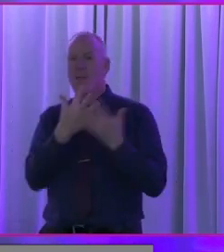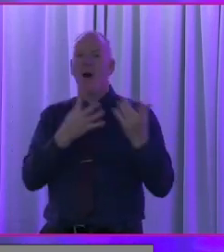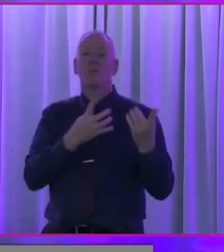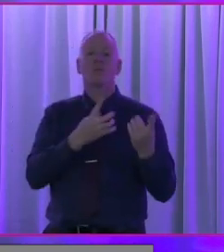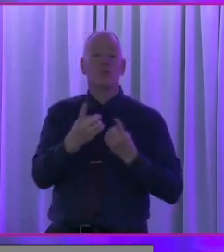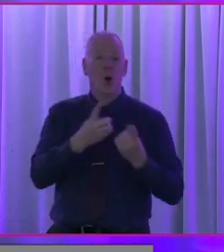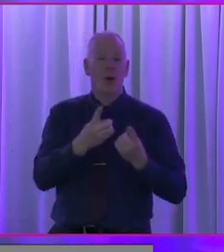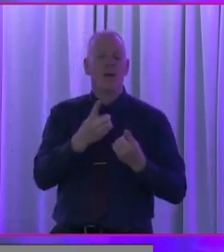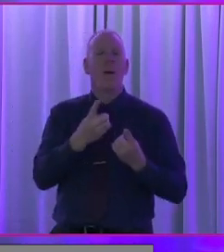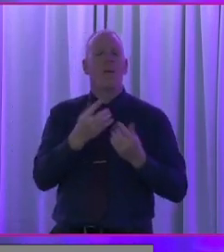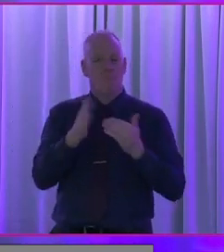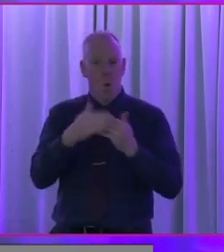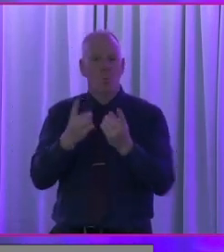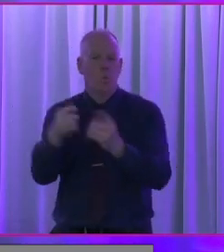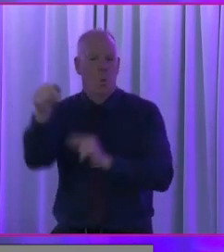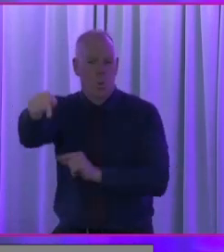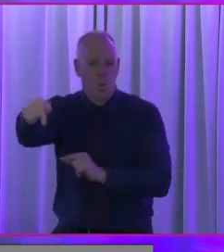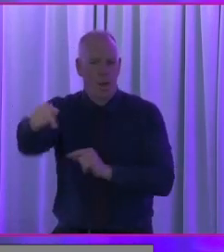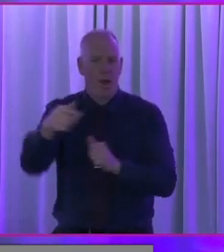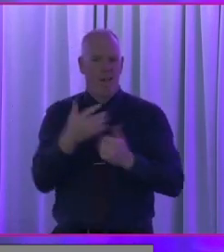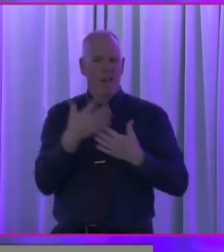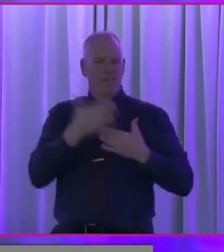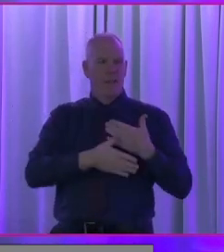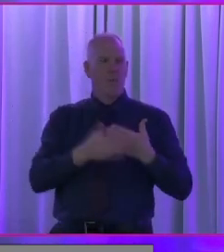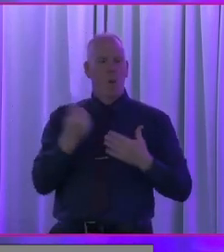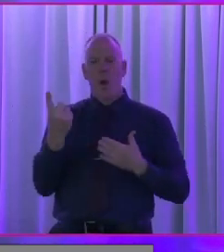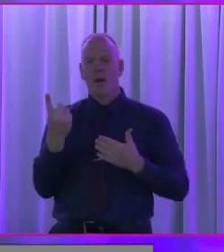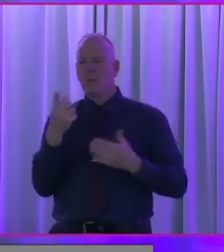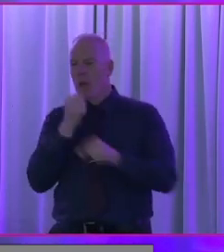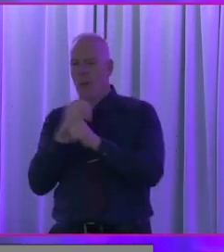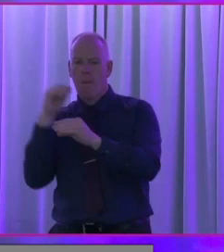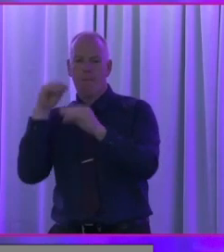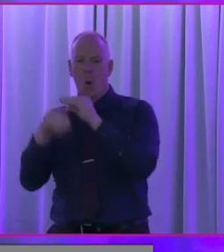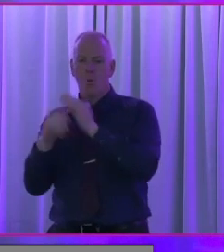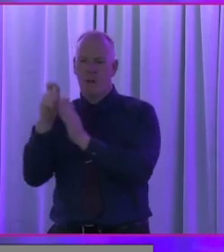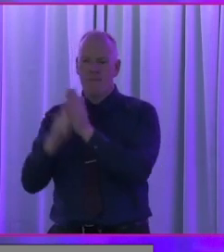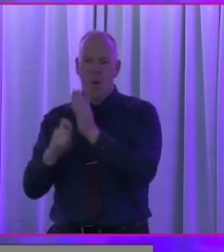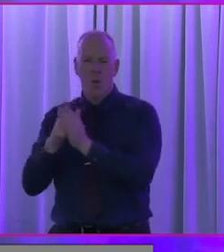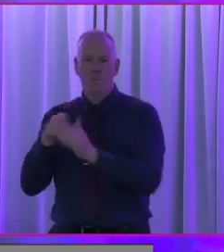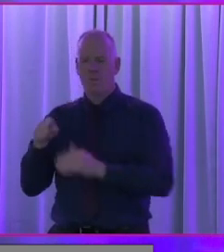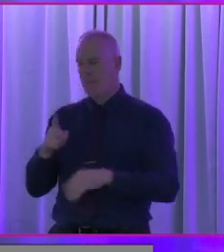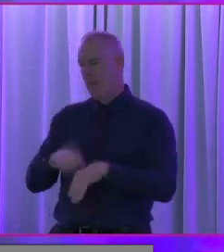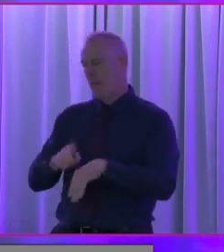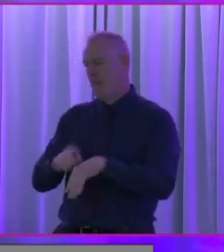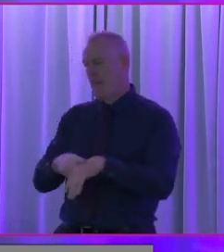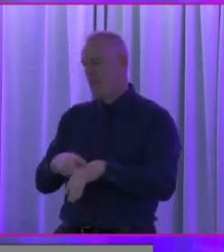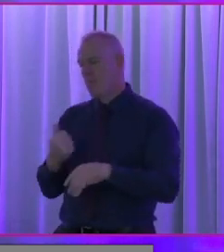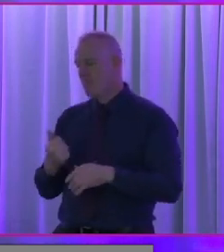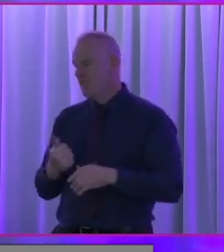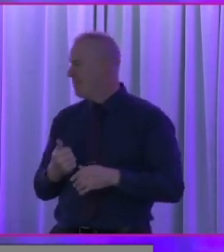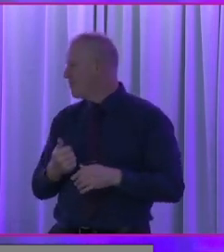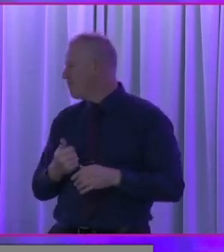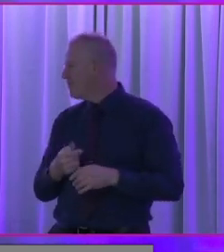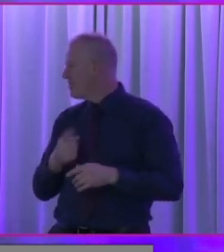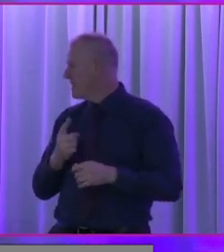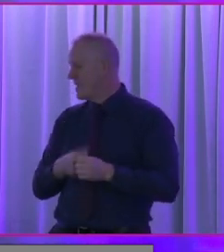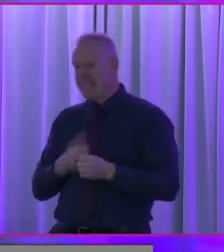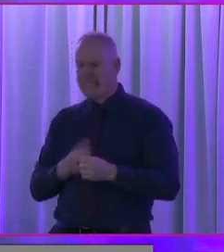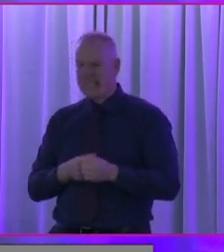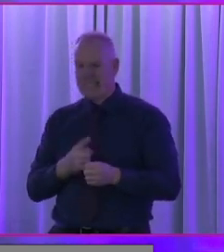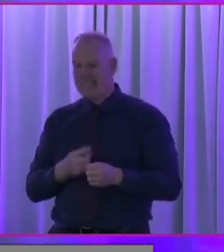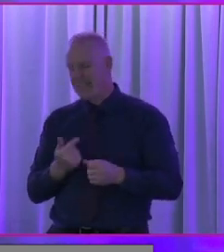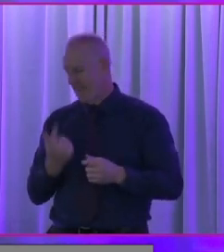and more to do, but the one that I did want to talk about was postal voting. Um, I think the electoral reform act last year, apologies. Yeah,